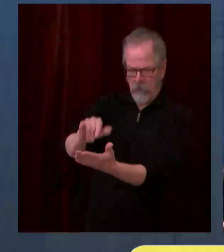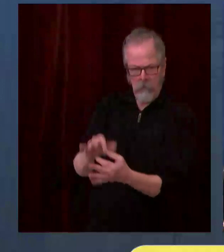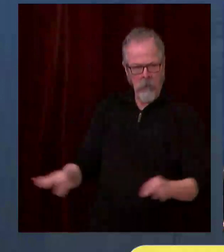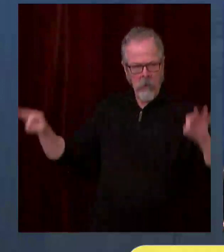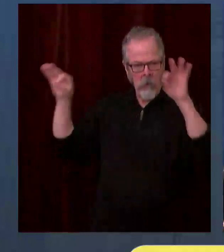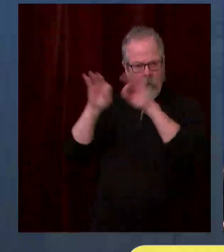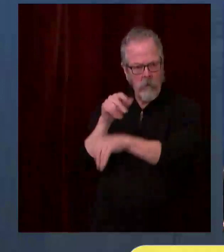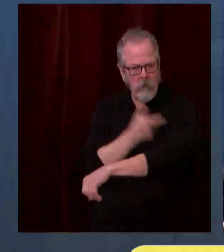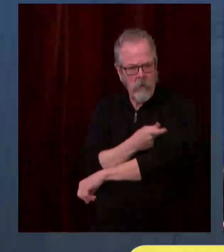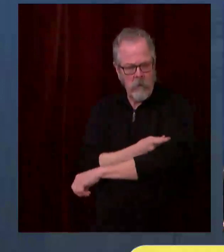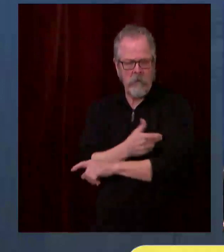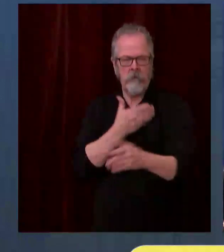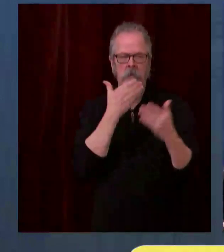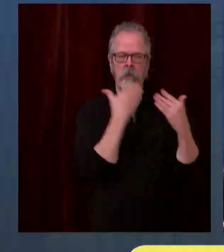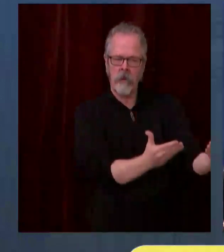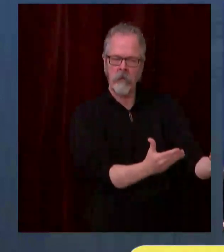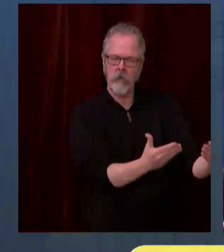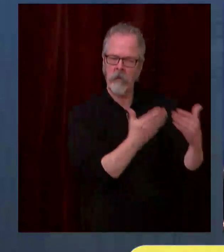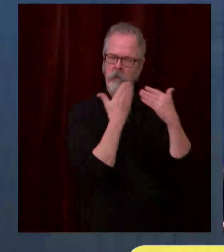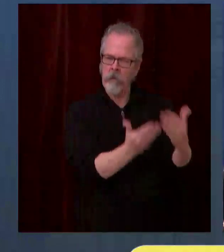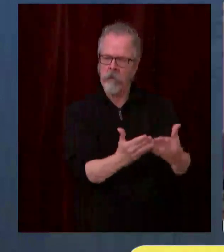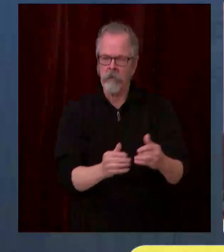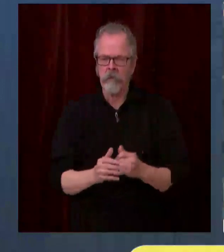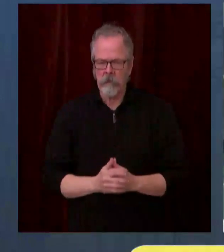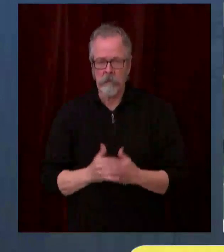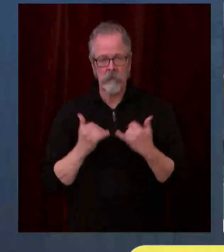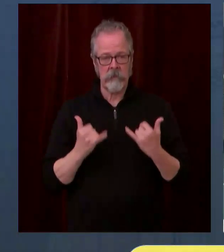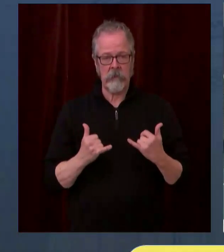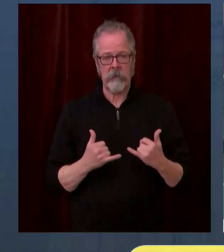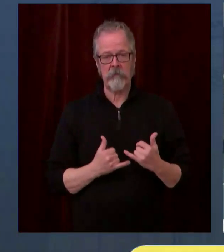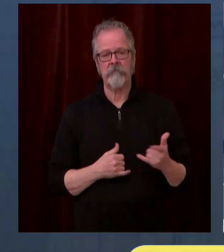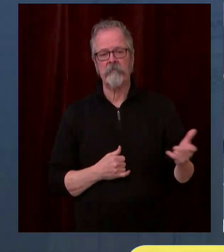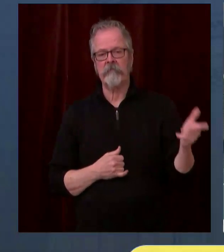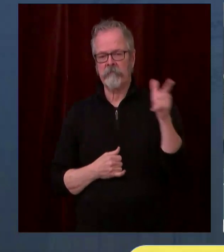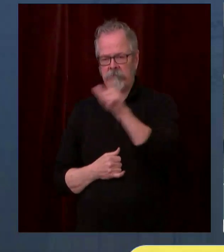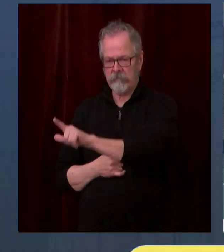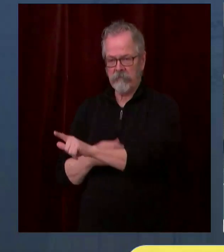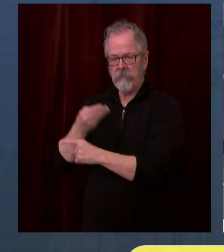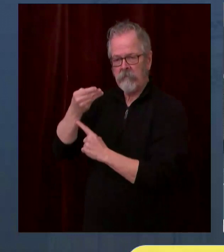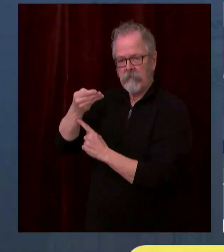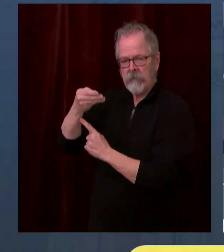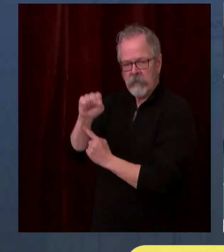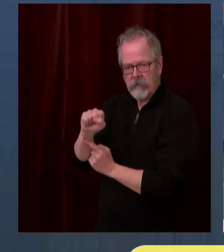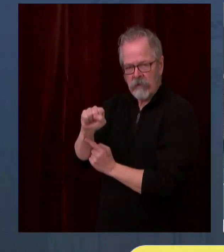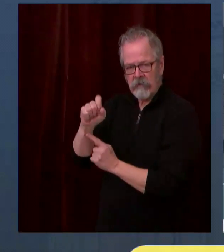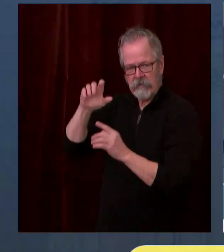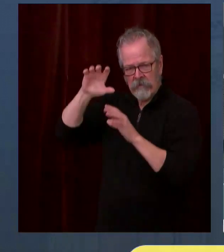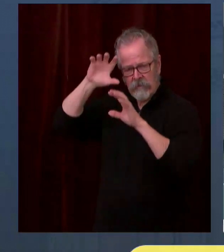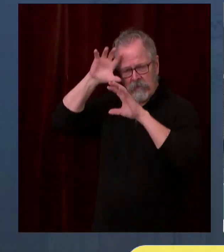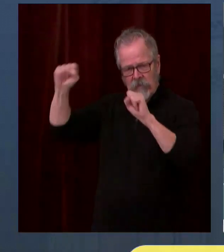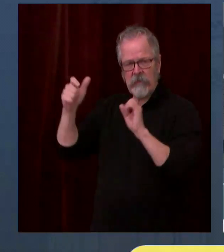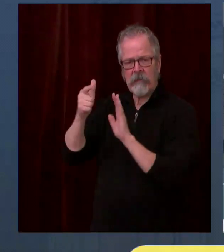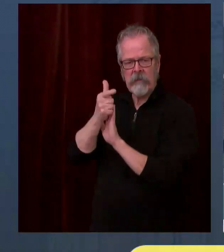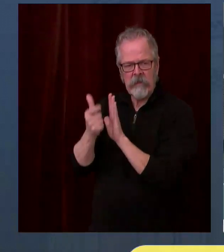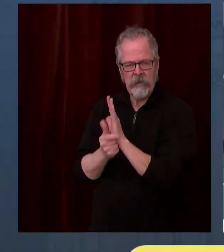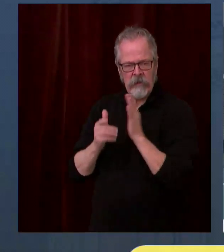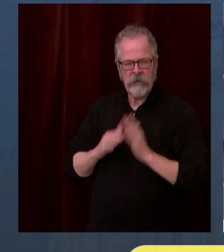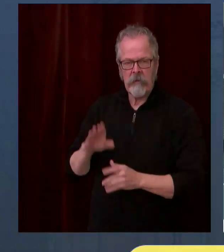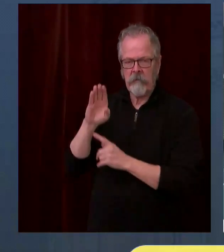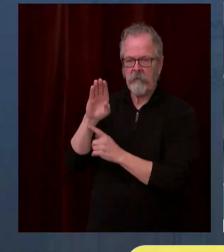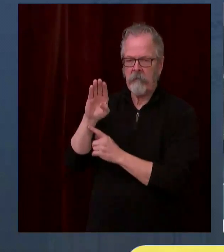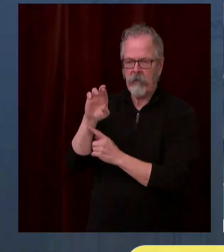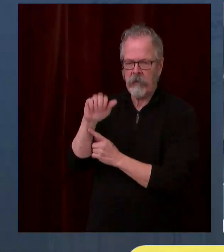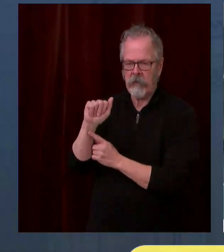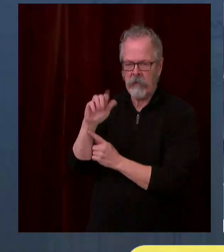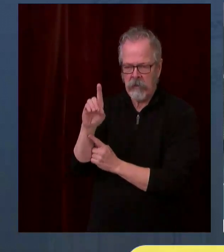Brad. Well, thank you, Governor. And it's a great pleasure to follow you, Kevin. And I thought you put it really well. So let me be brief.